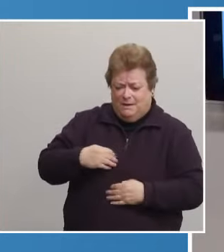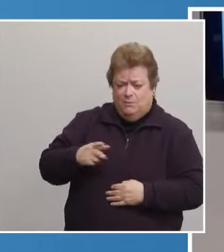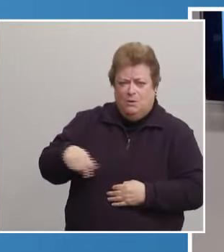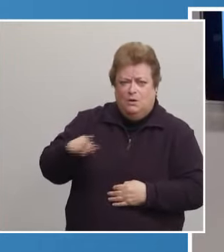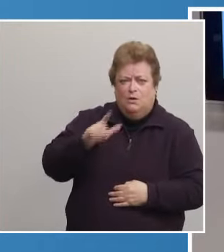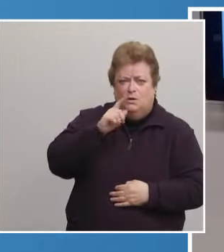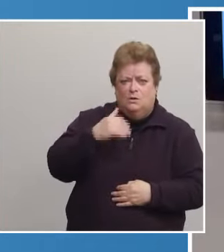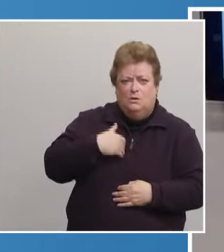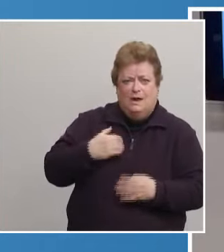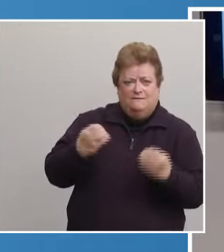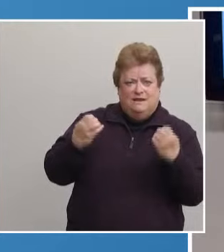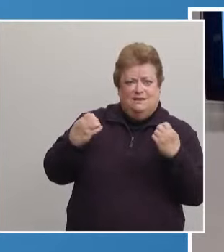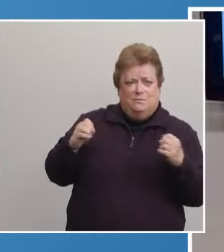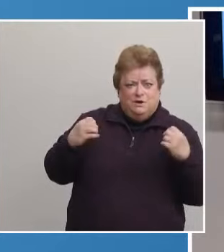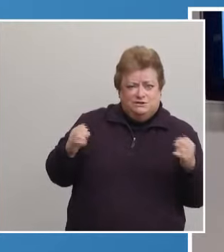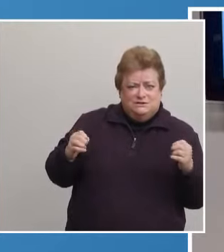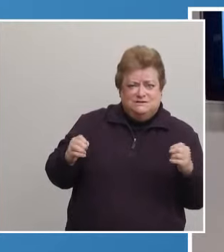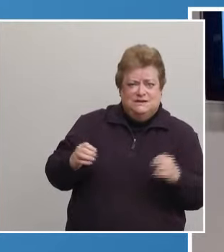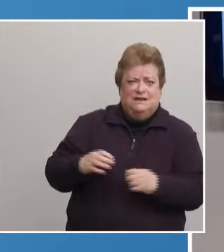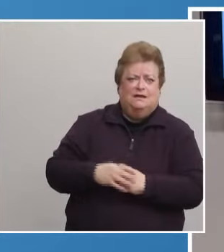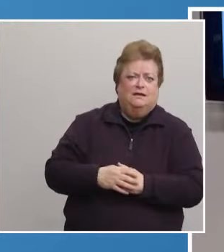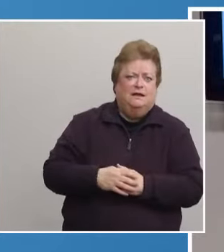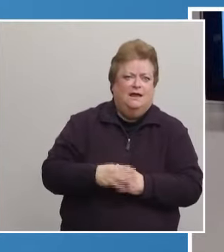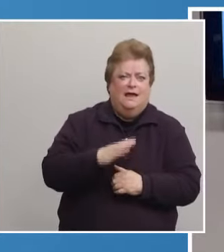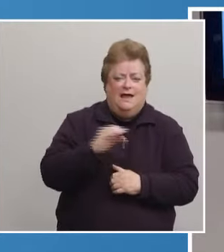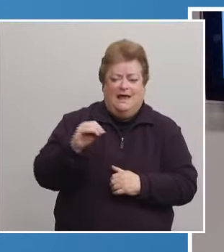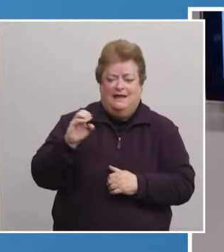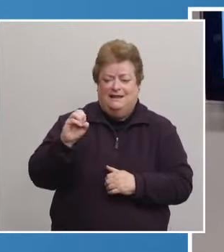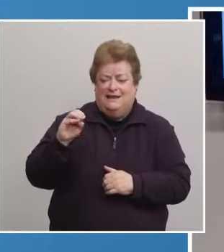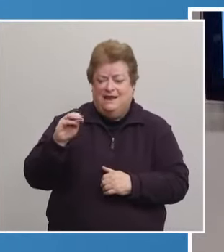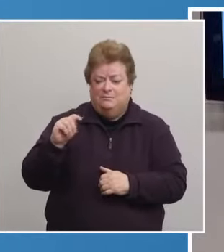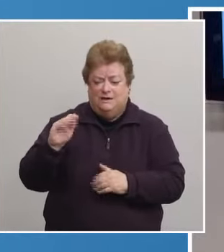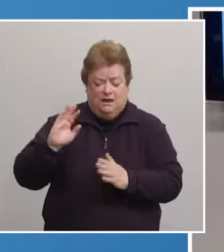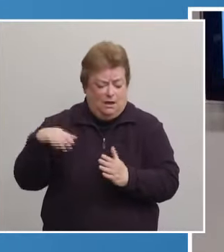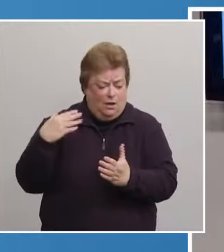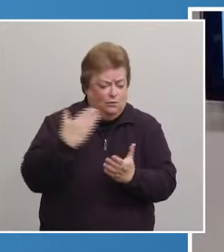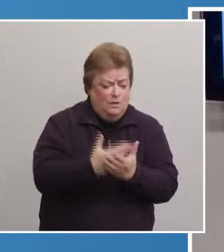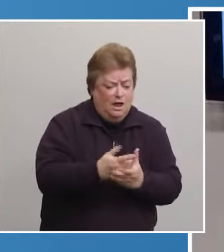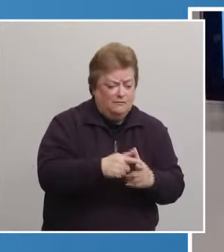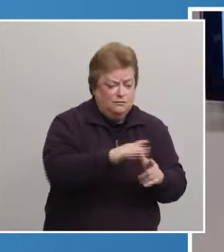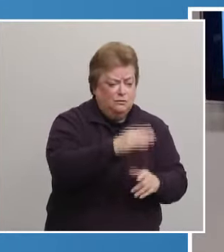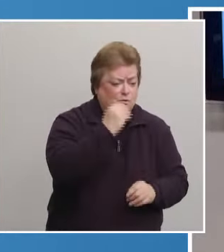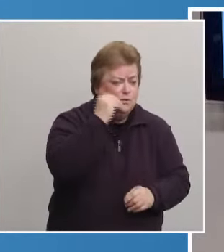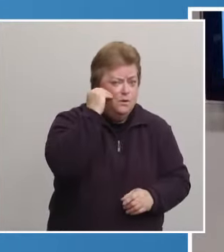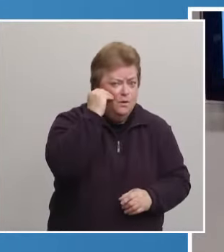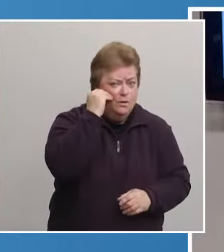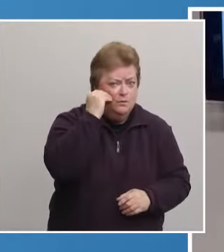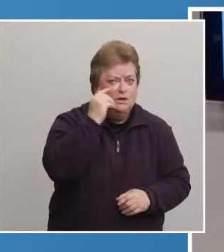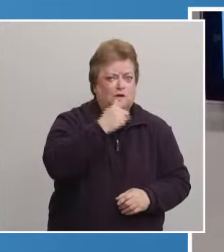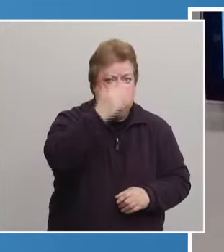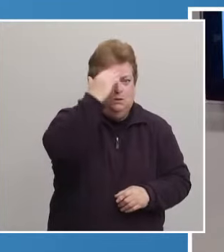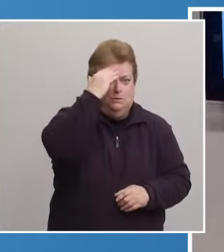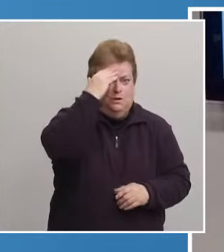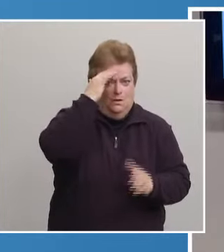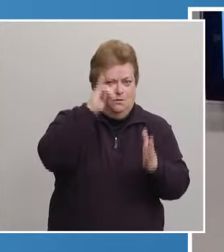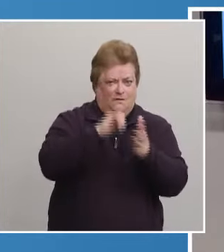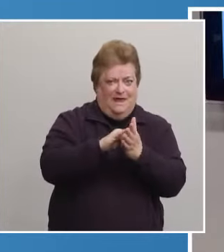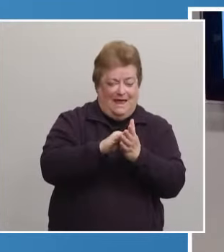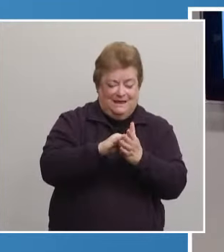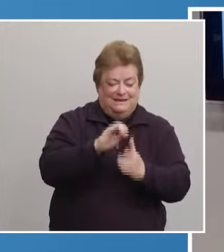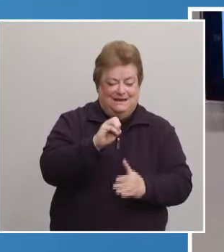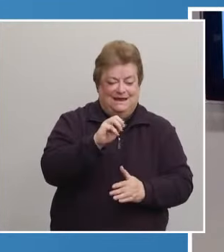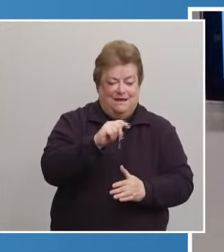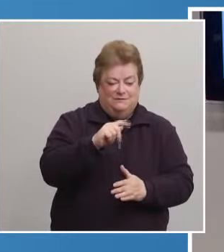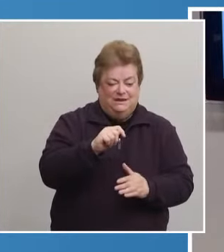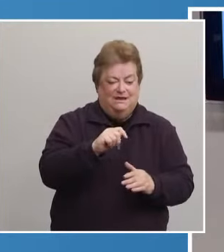an emergency and EMT arrives at your home, that first responder and the emergency